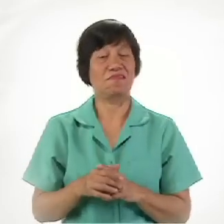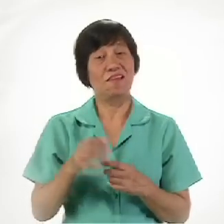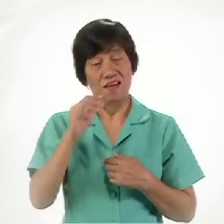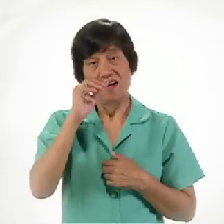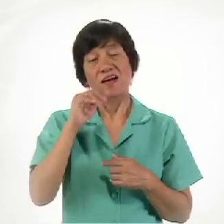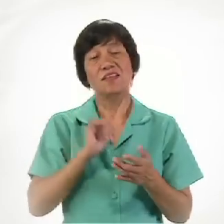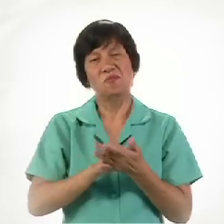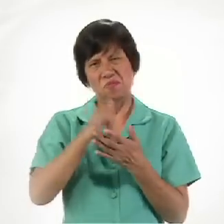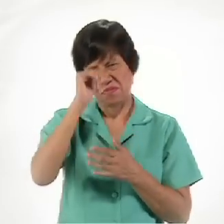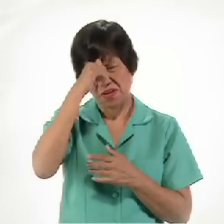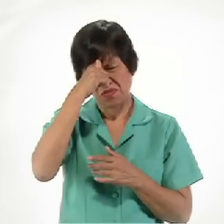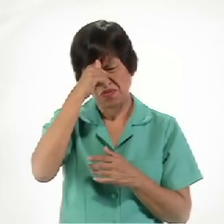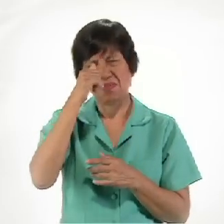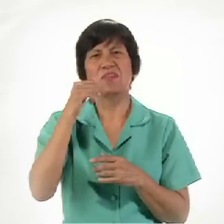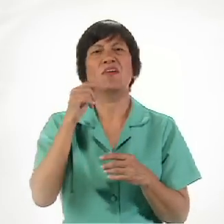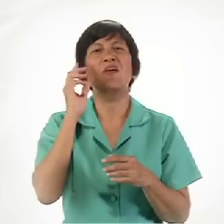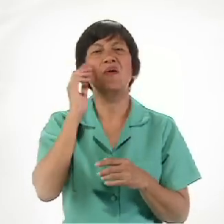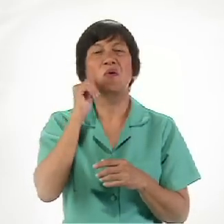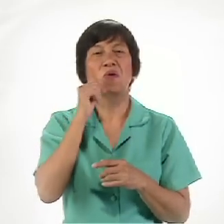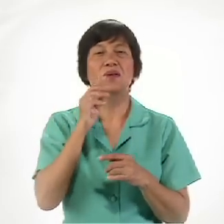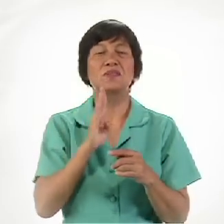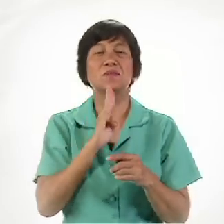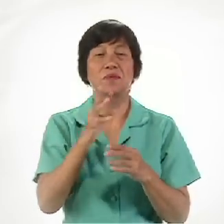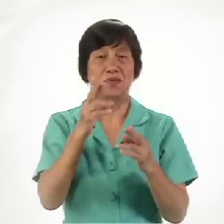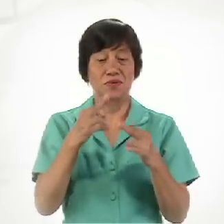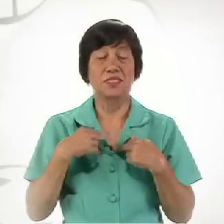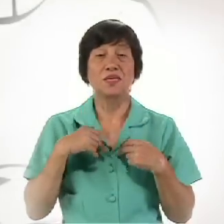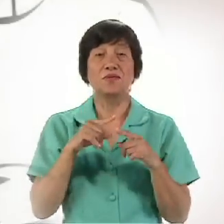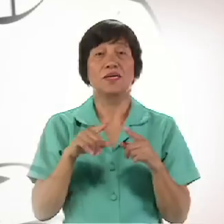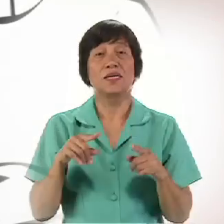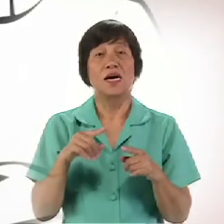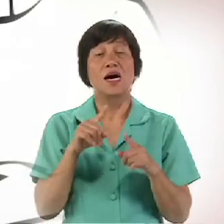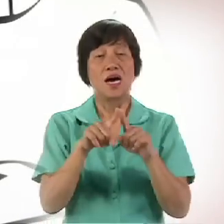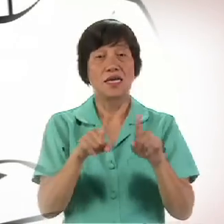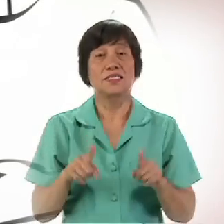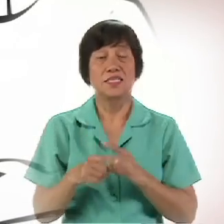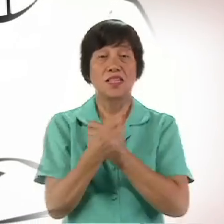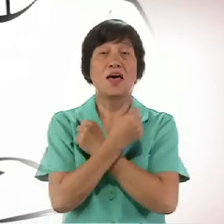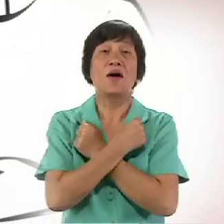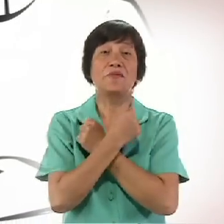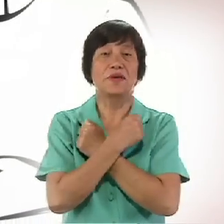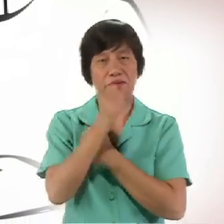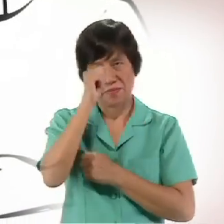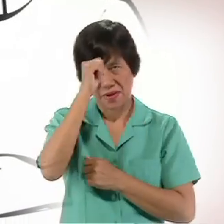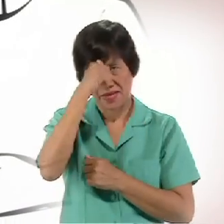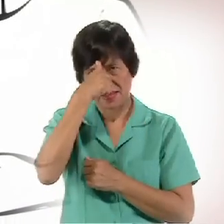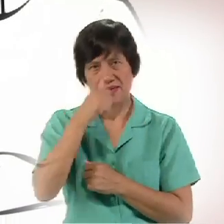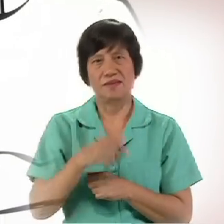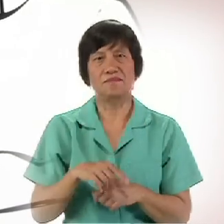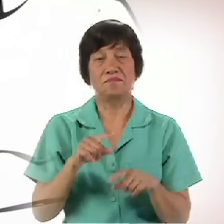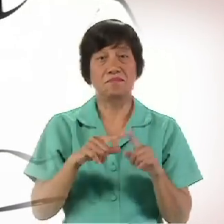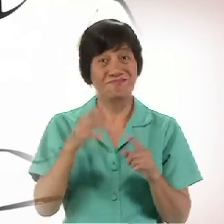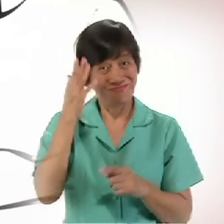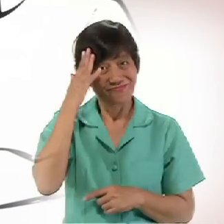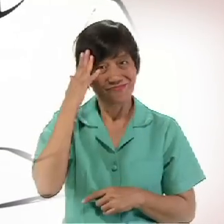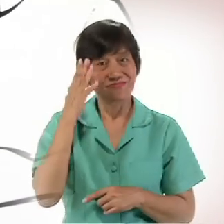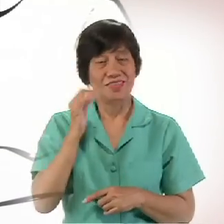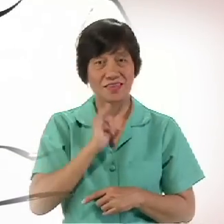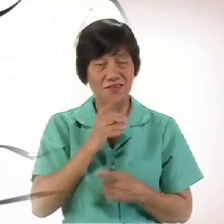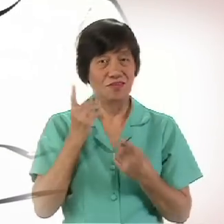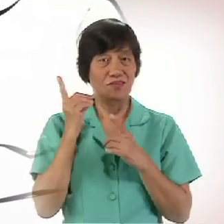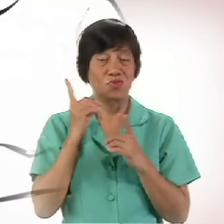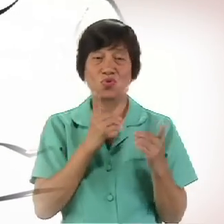Always be Received As a Loving Reminder But you But I would Do it